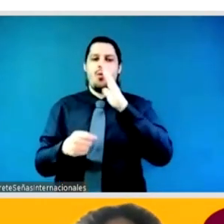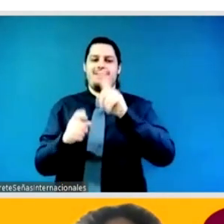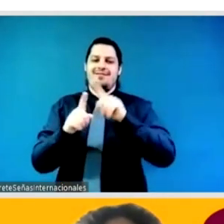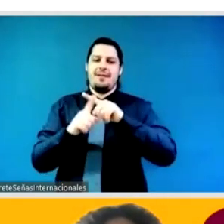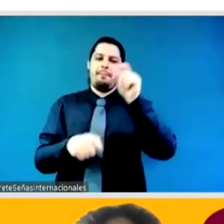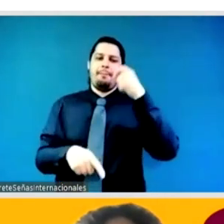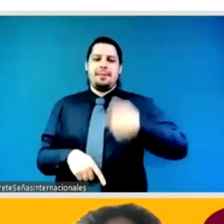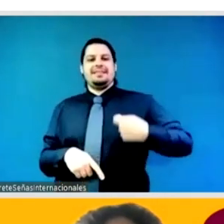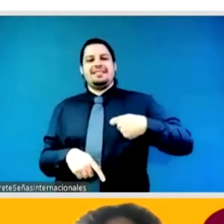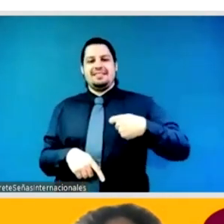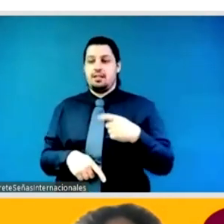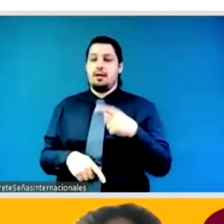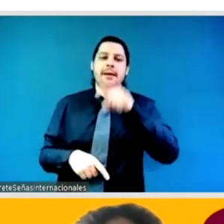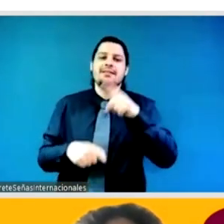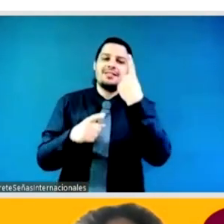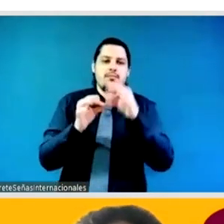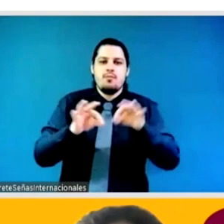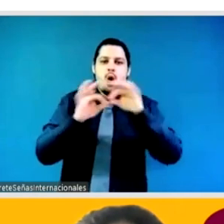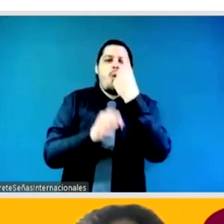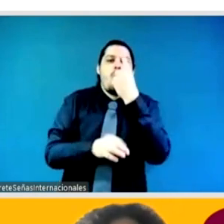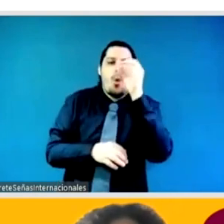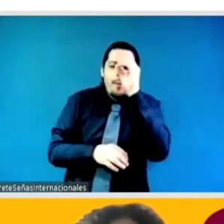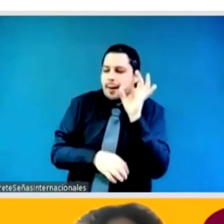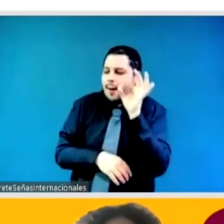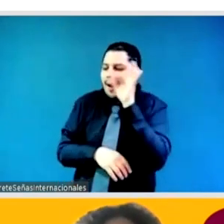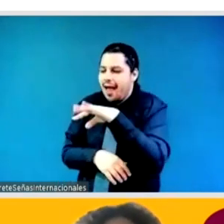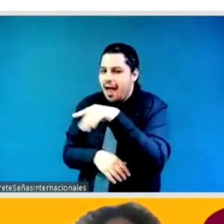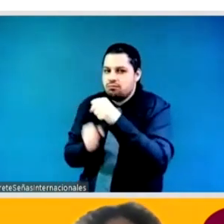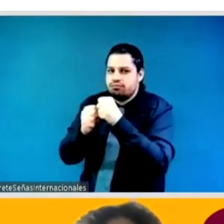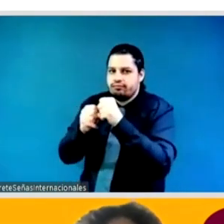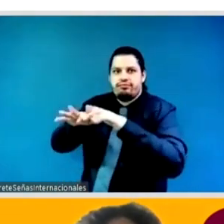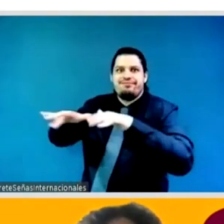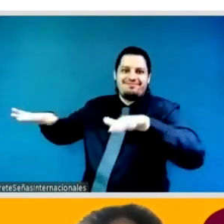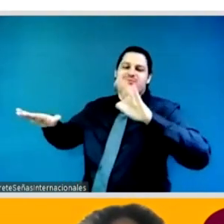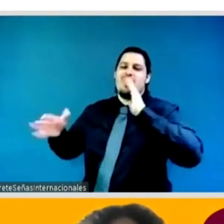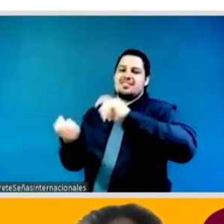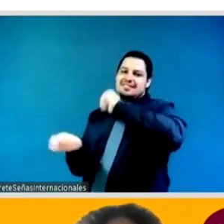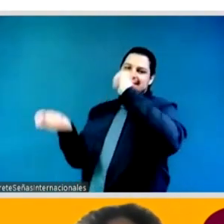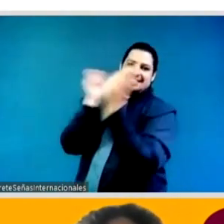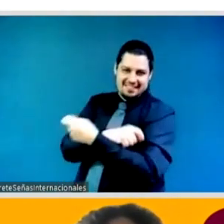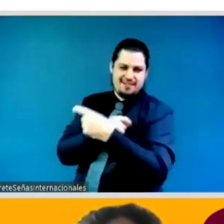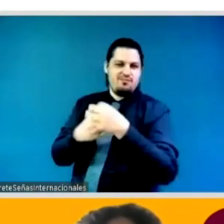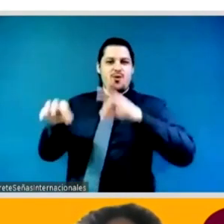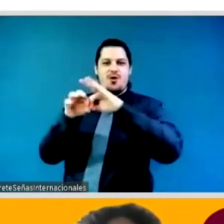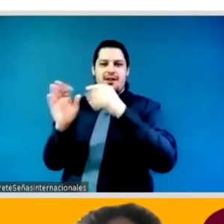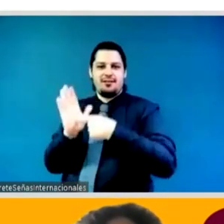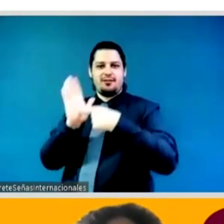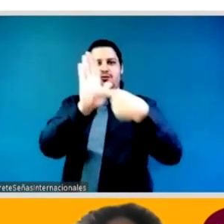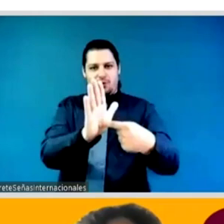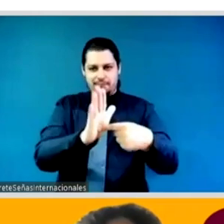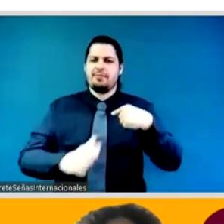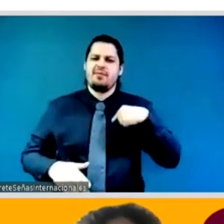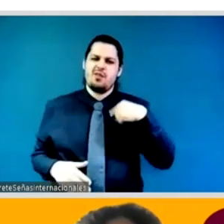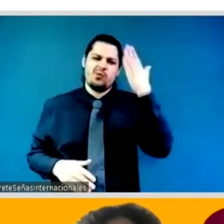part of the commitment that this cannot just be done by either feminist organizations and or government it really requires a multi-stakeholder